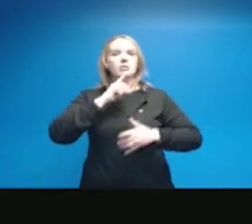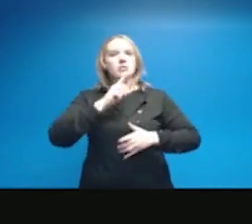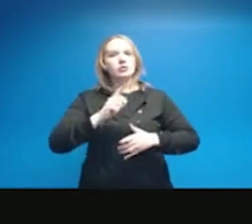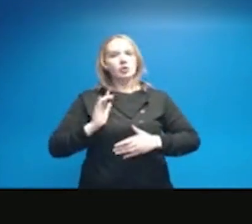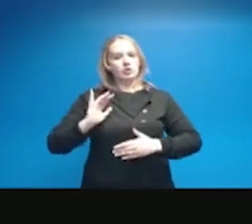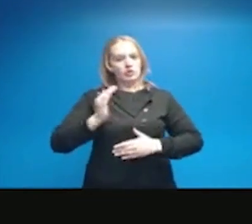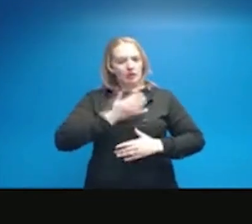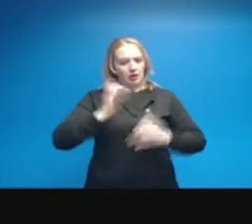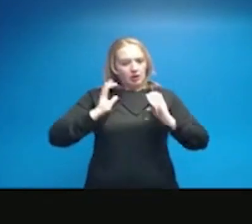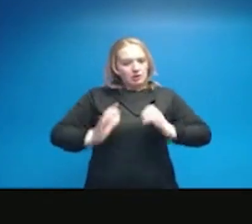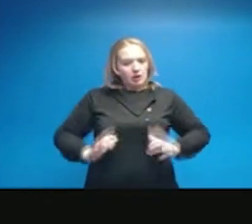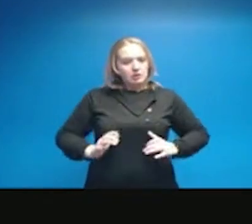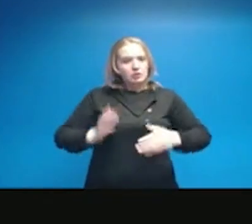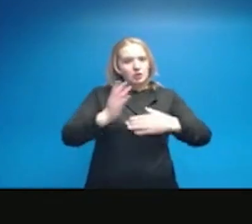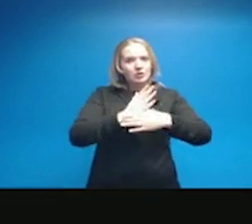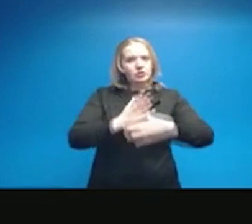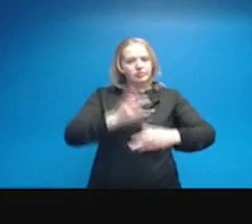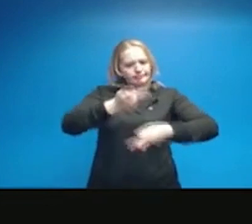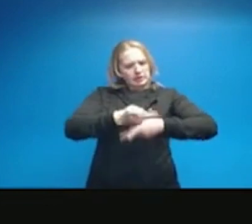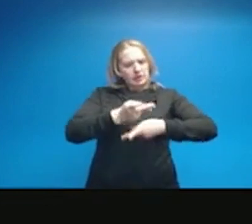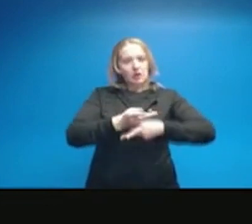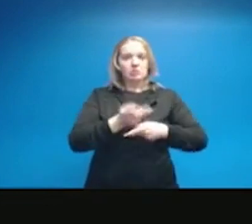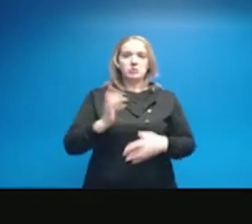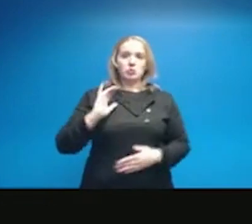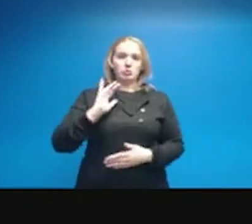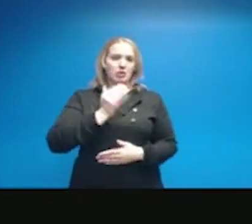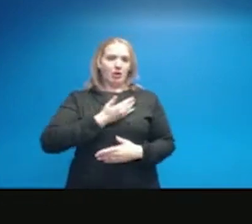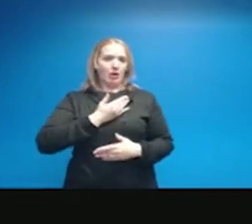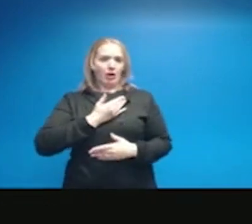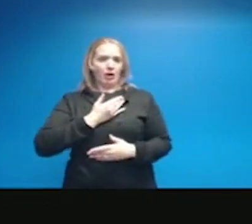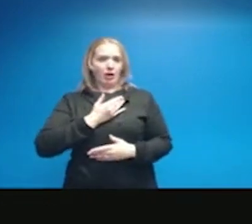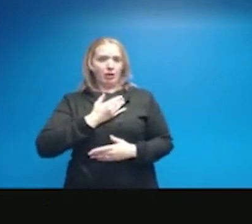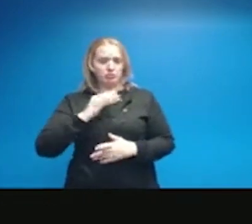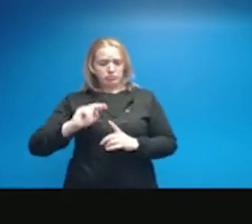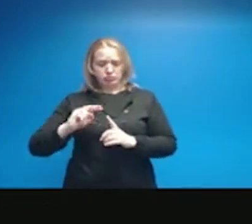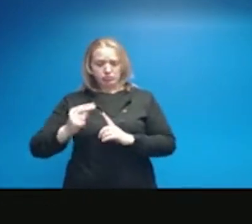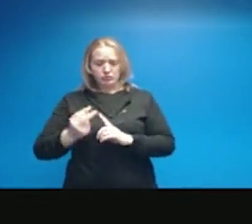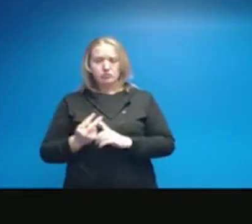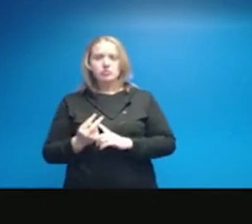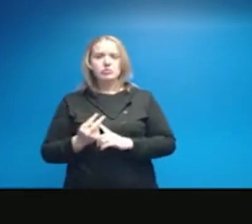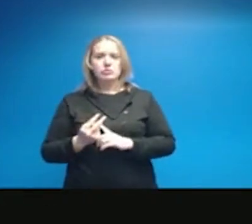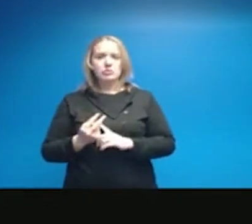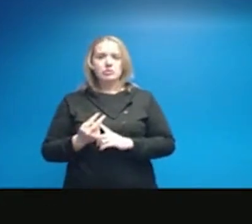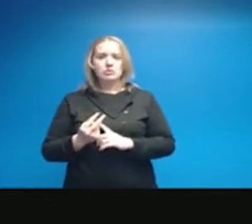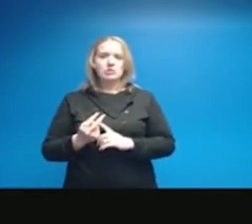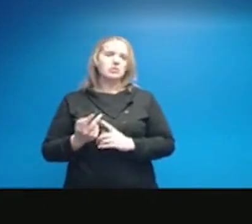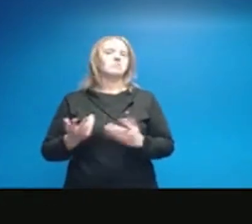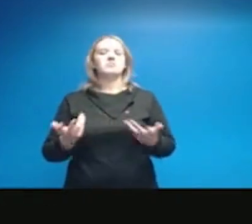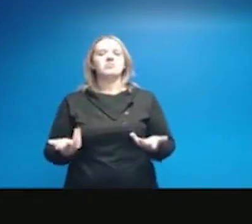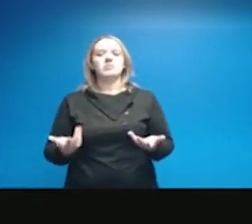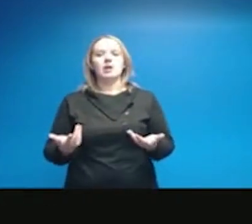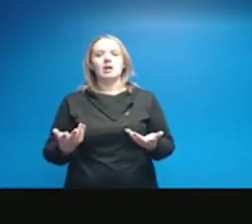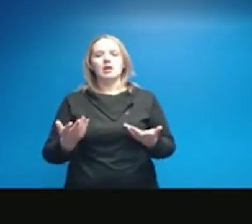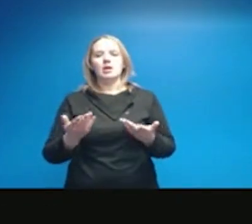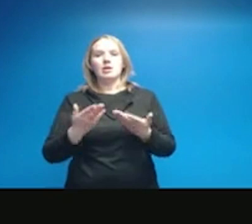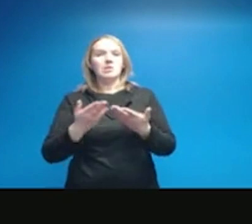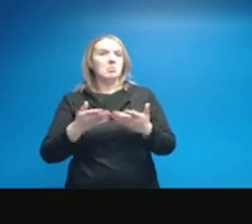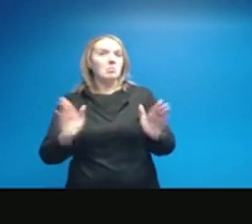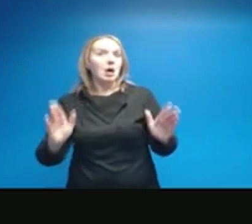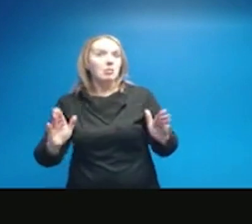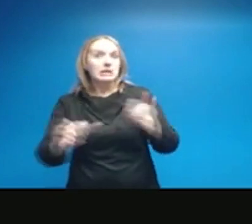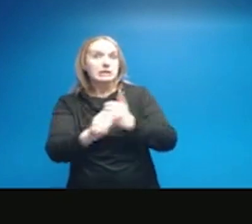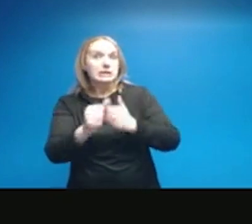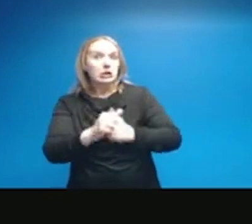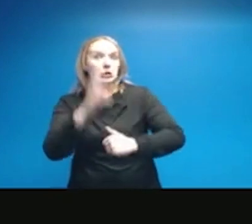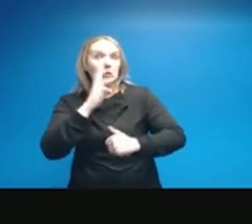customers are taken care of. But as far as we're concerned, the public has no danger of not